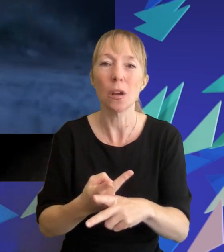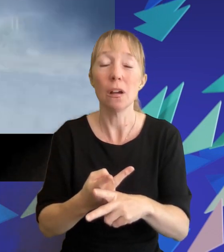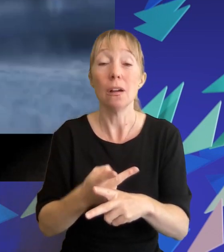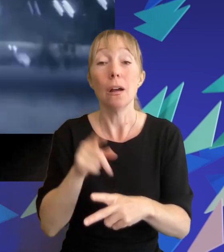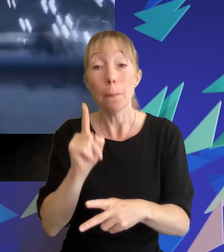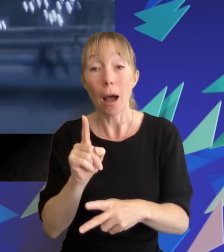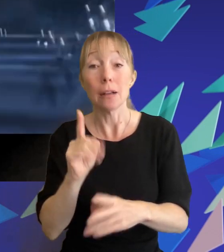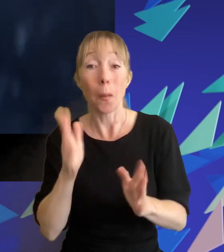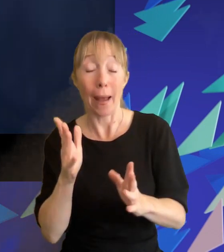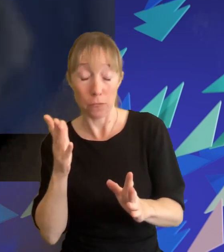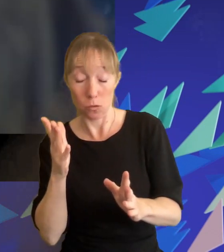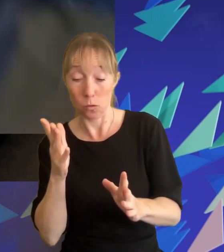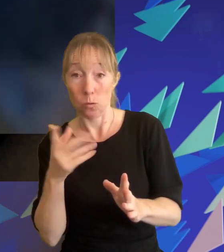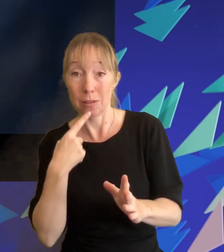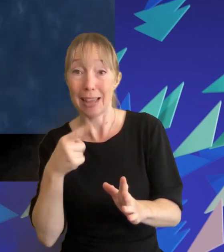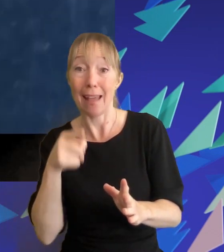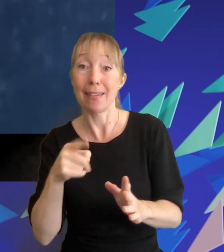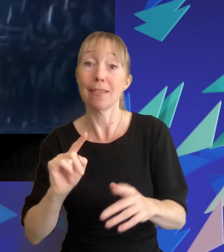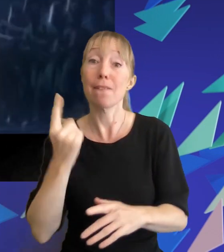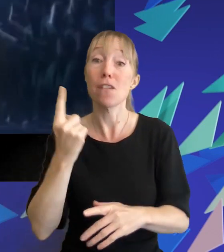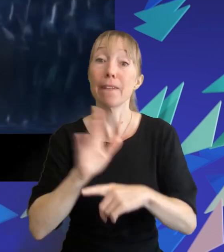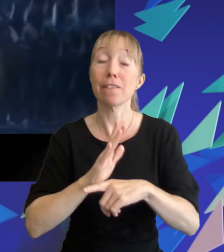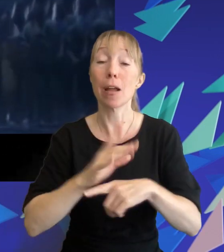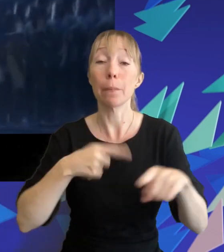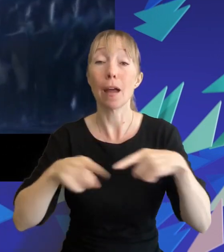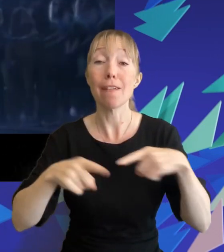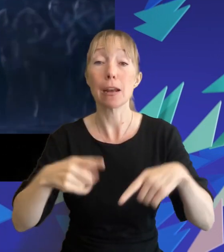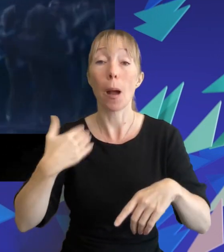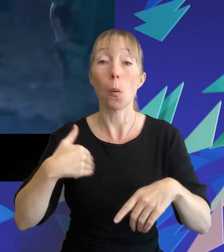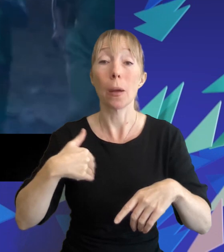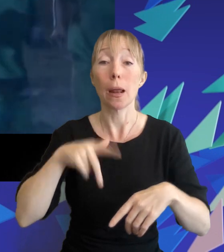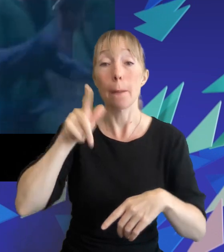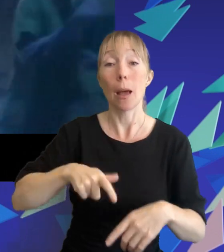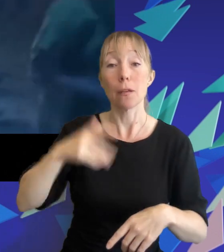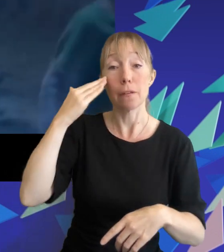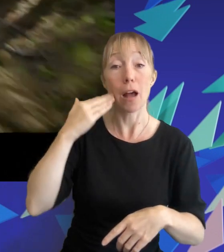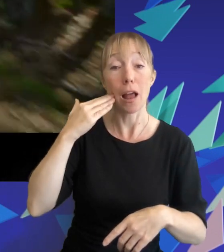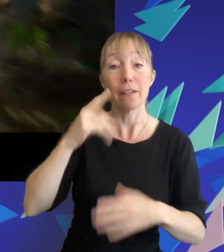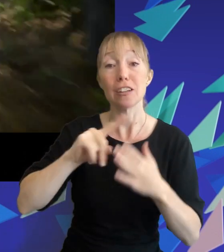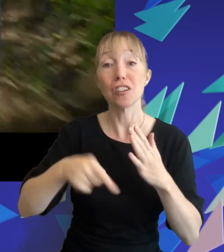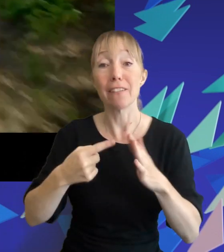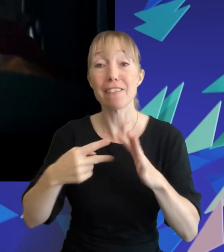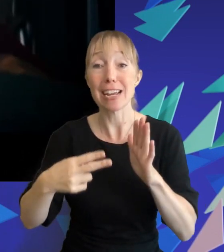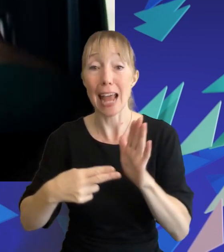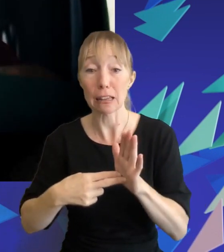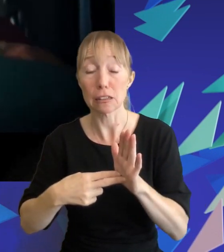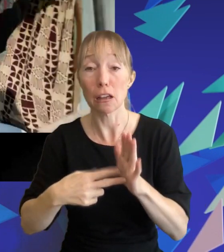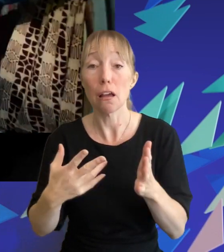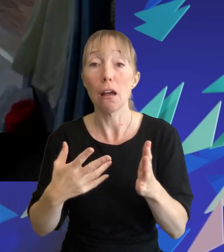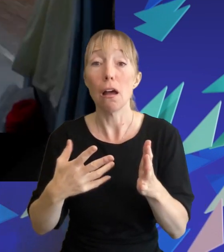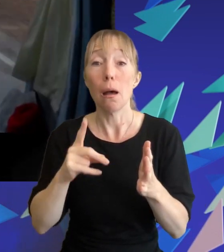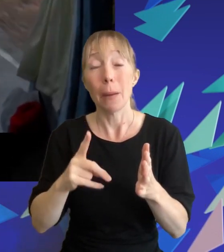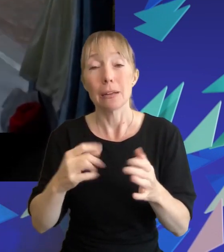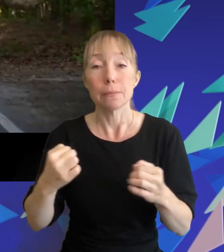this is the first film we've spoken about that has been directed by a woman and person of colour jennifer you nelson but unfortunately